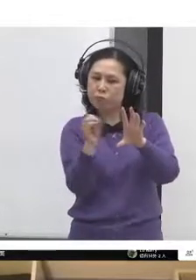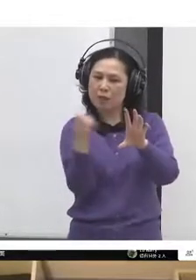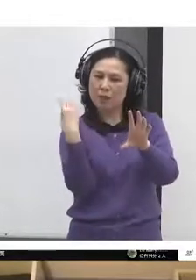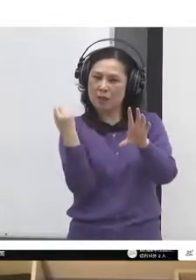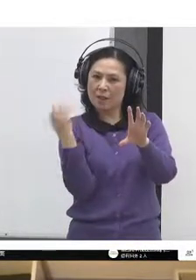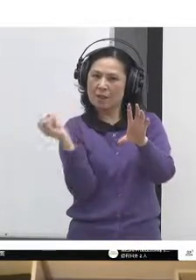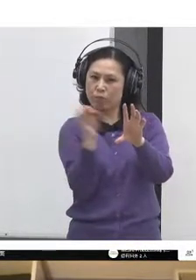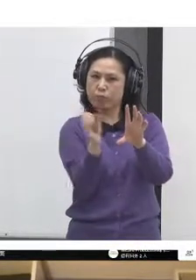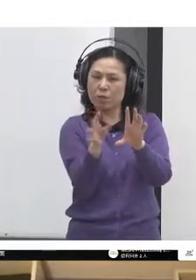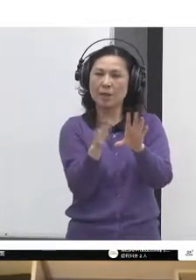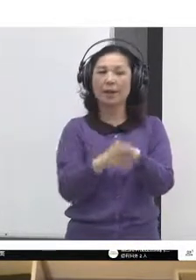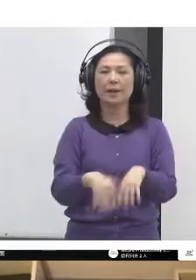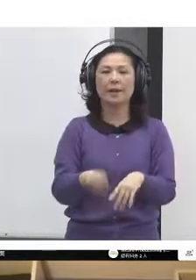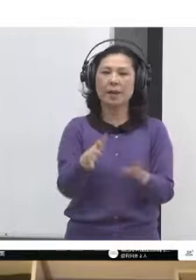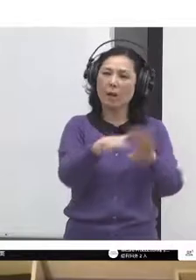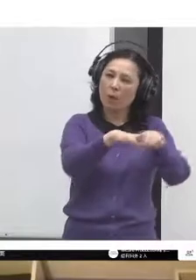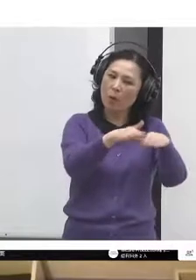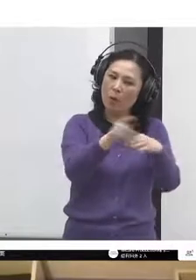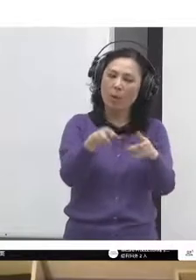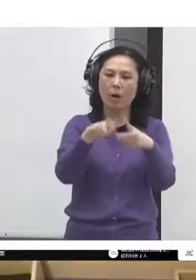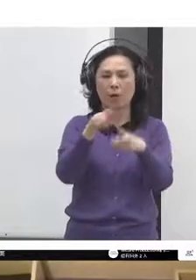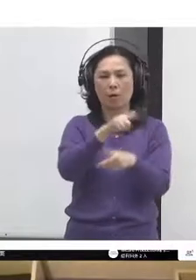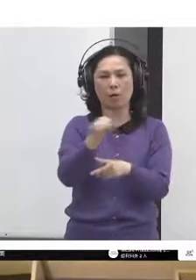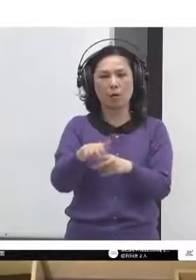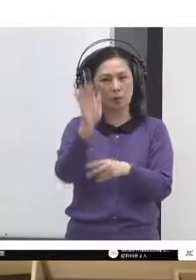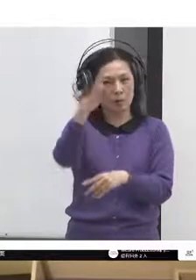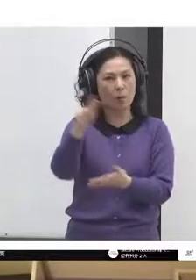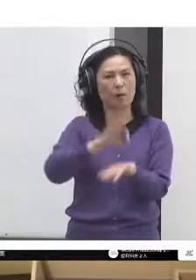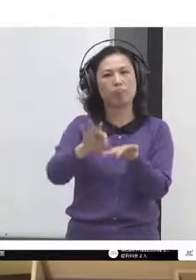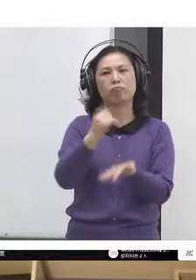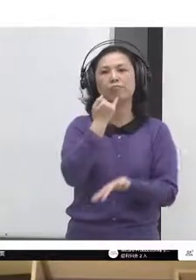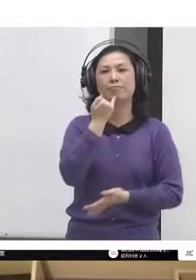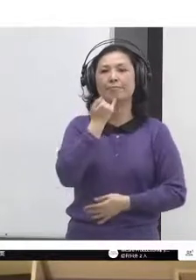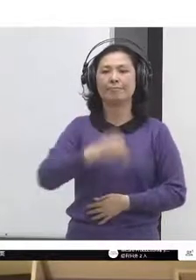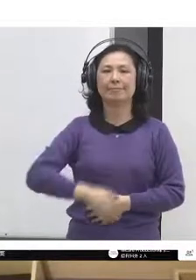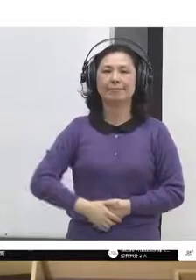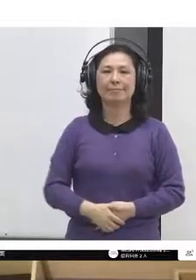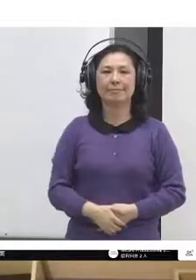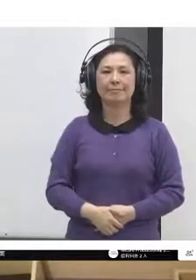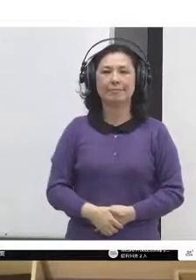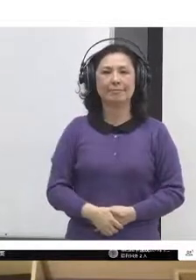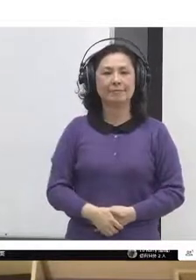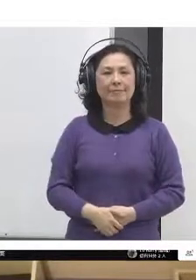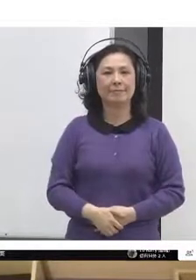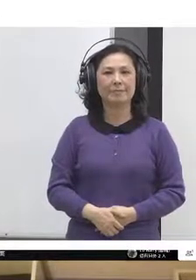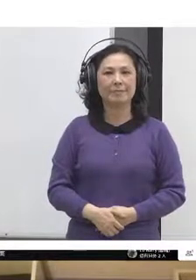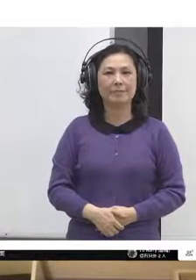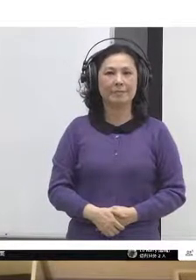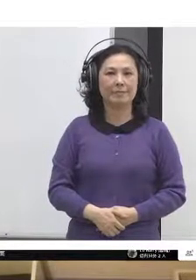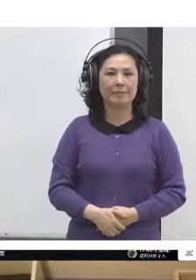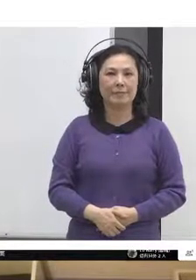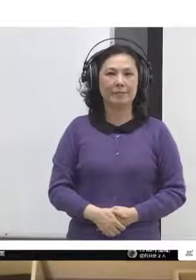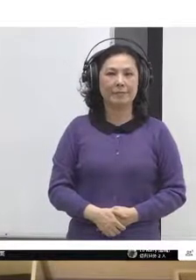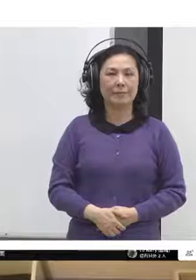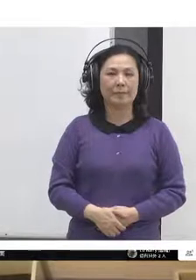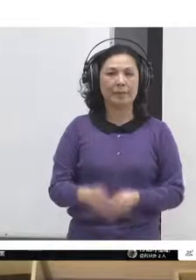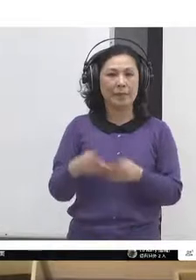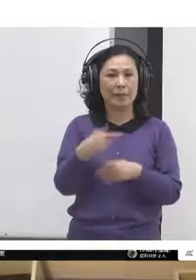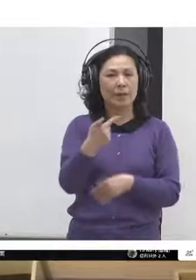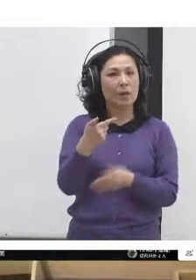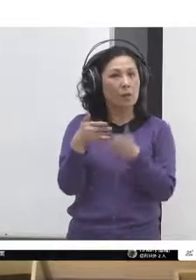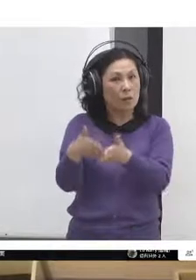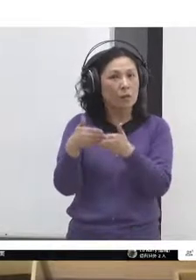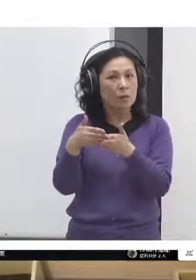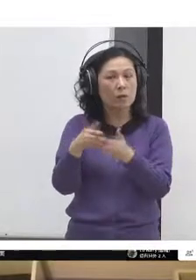go with it. Next slide, please. And what's particularly relevant about this is that in times of crisis,